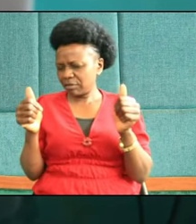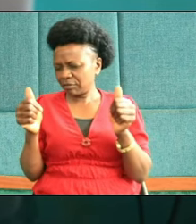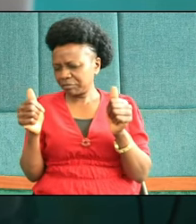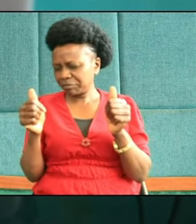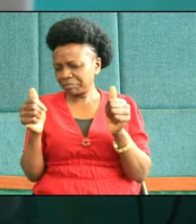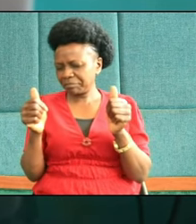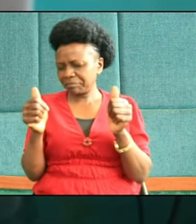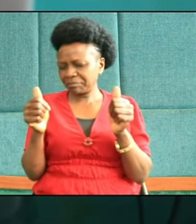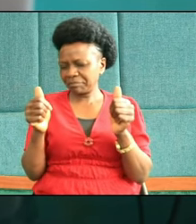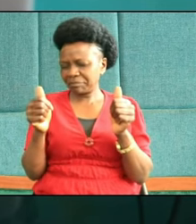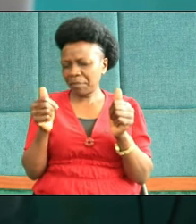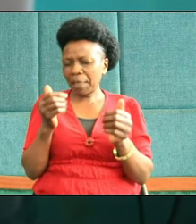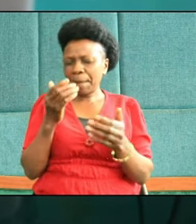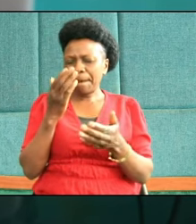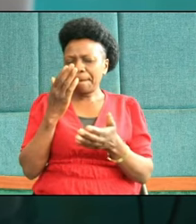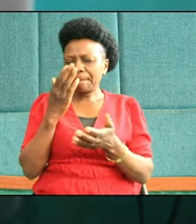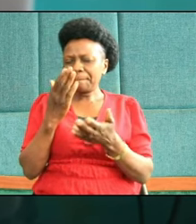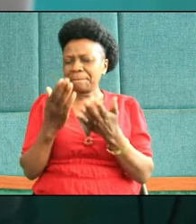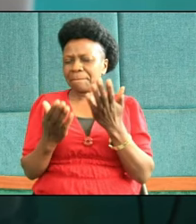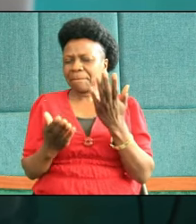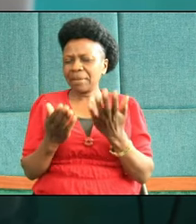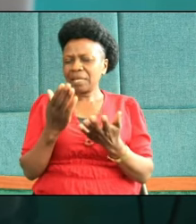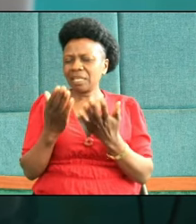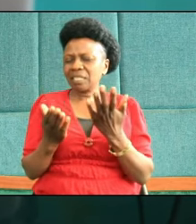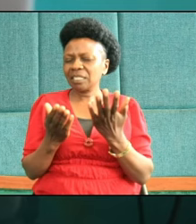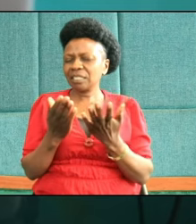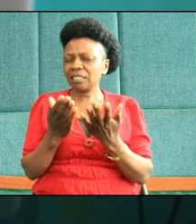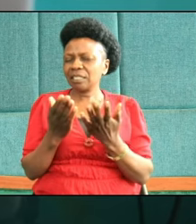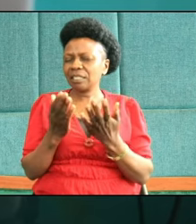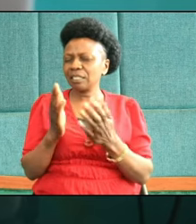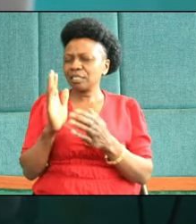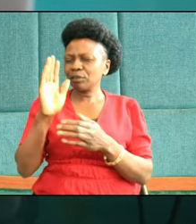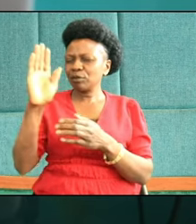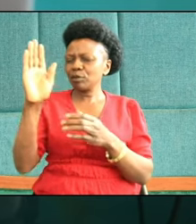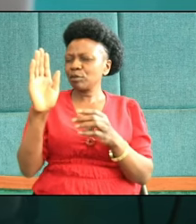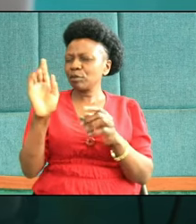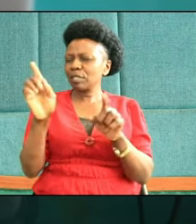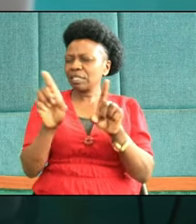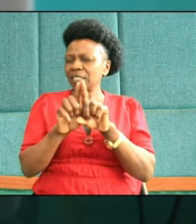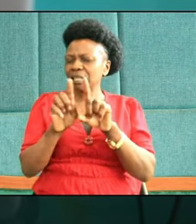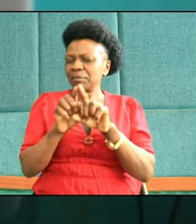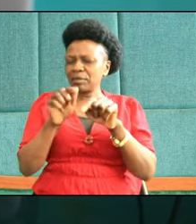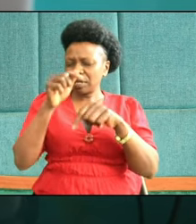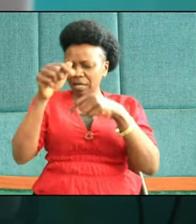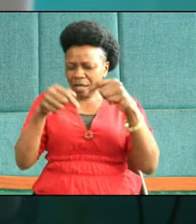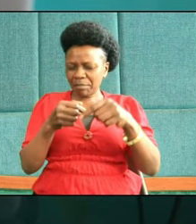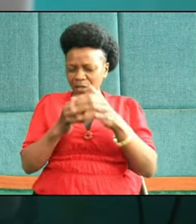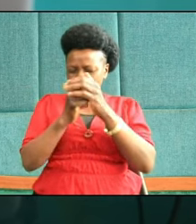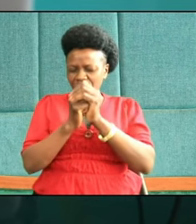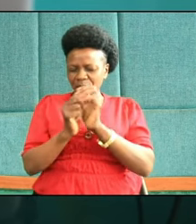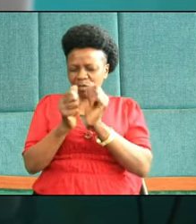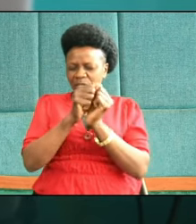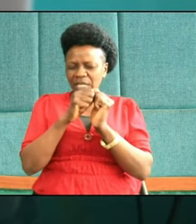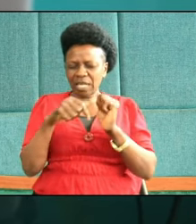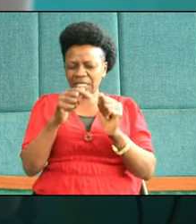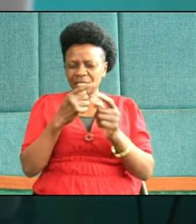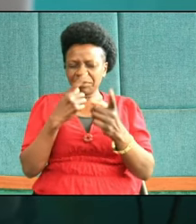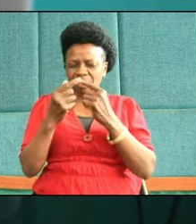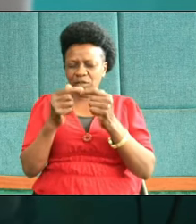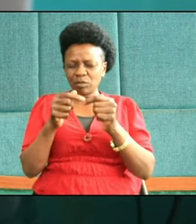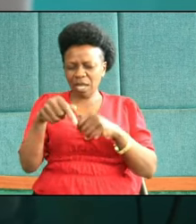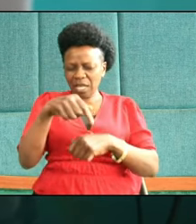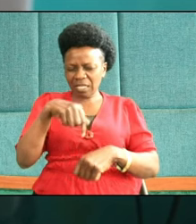God. May Father, in thine own way, you come and worship with us, speak to us,